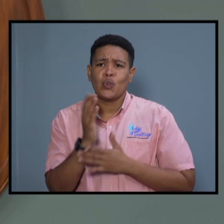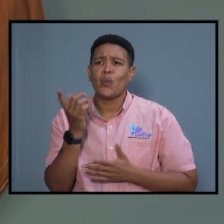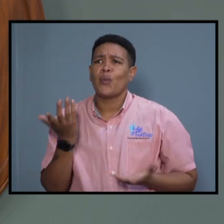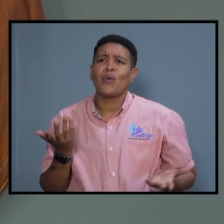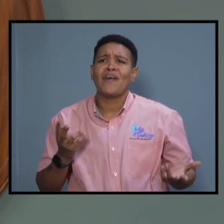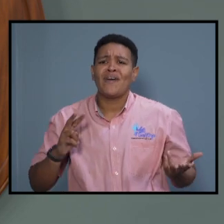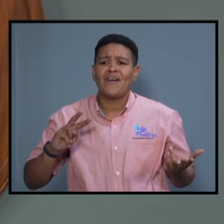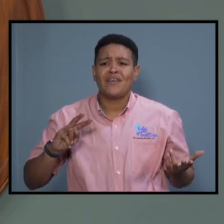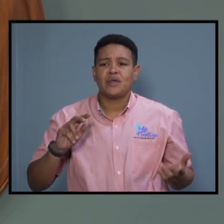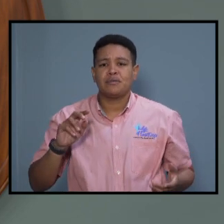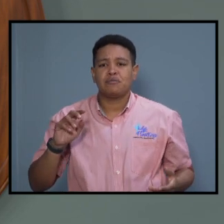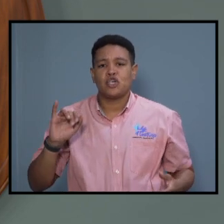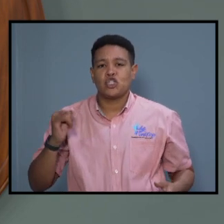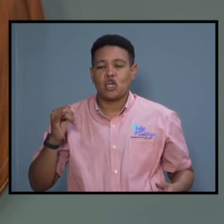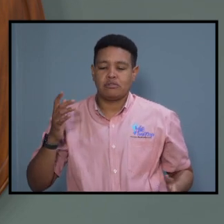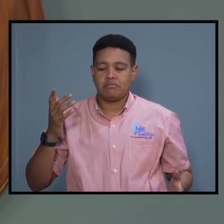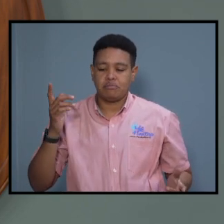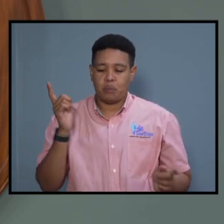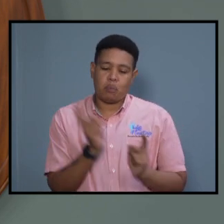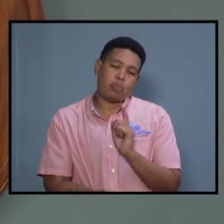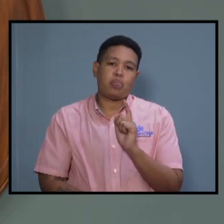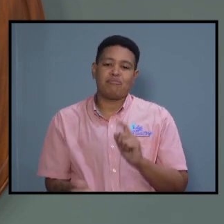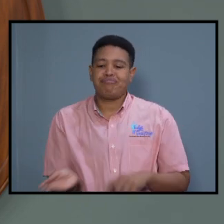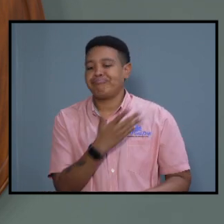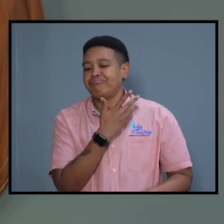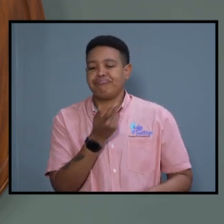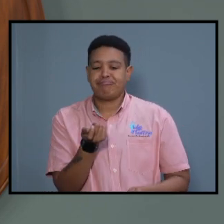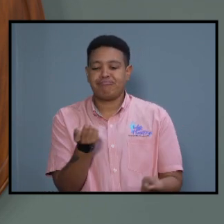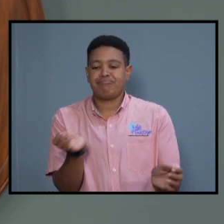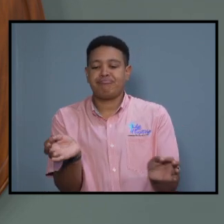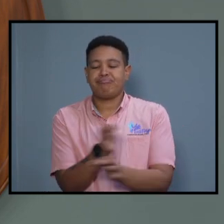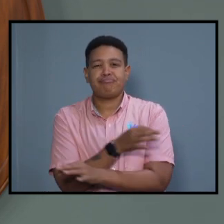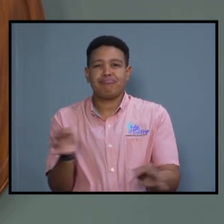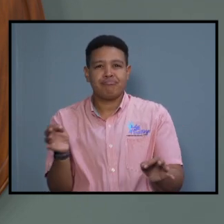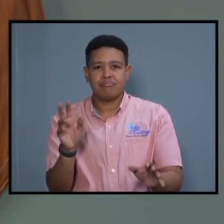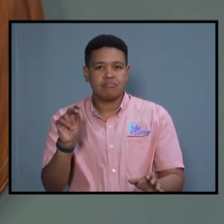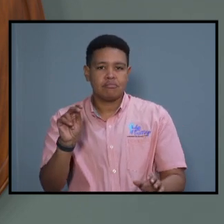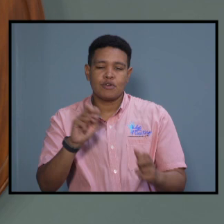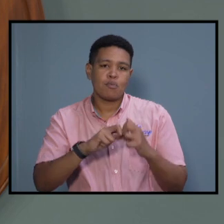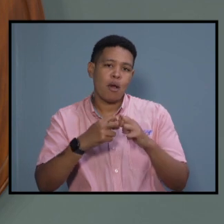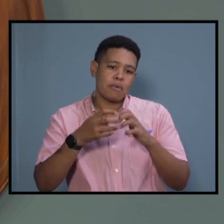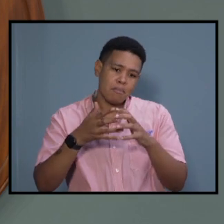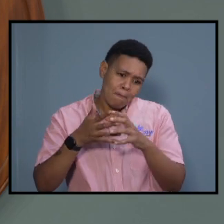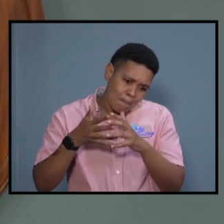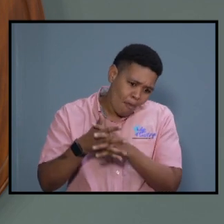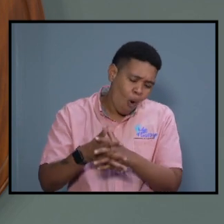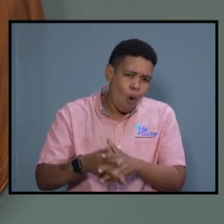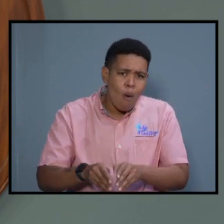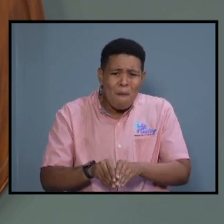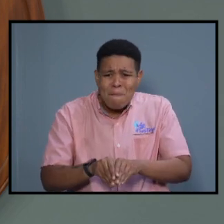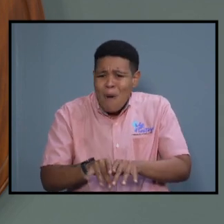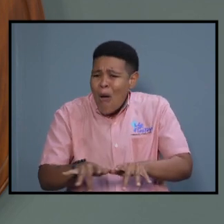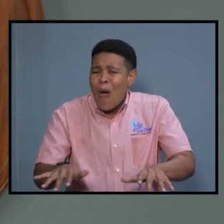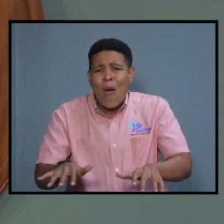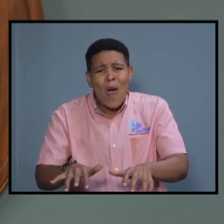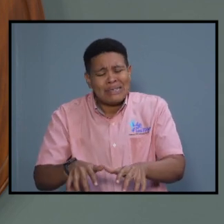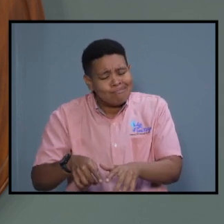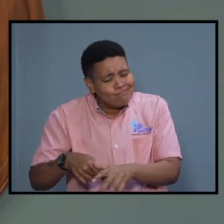of a switch. The problems are deep-rooted and they require significant